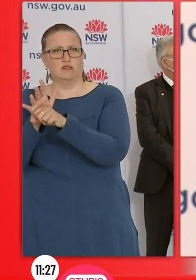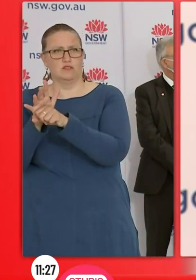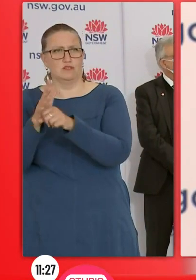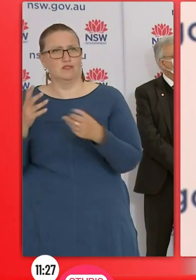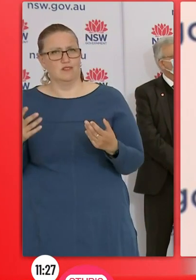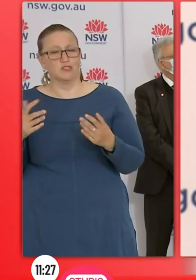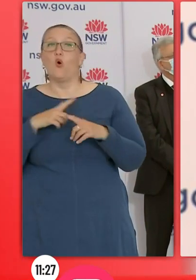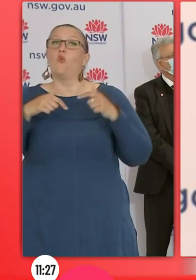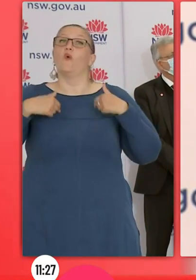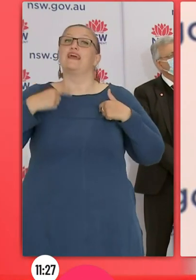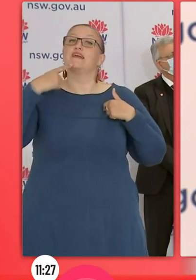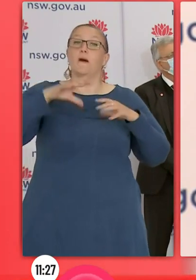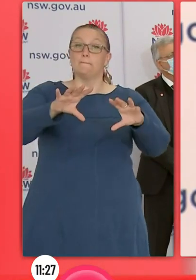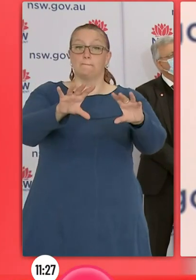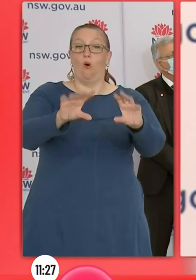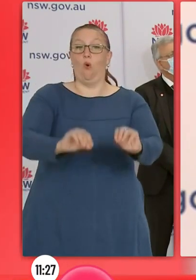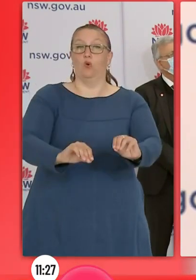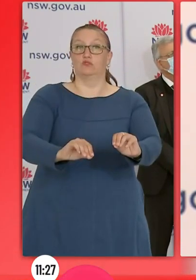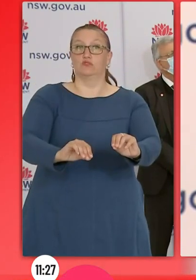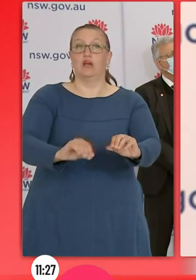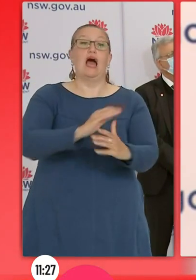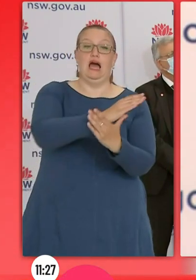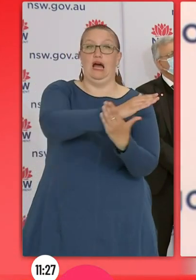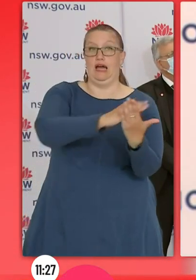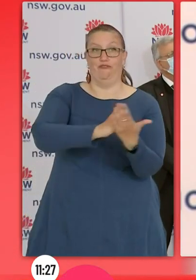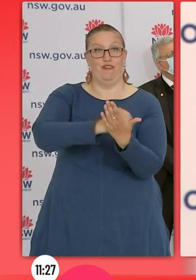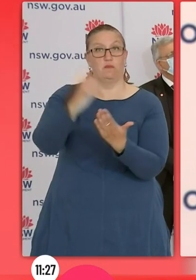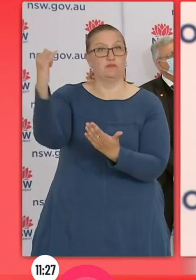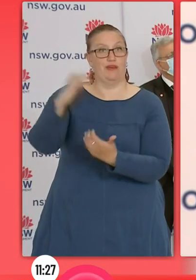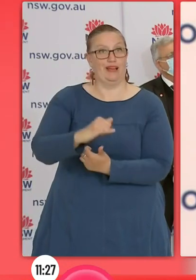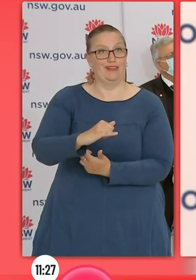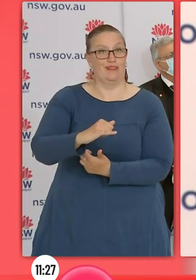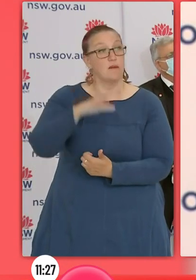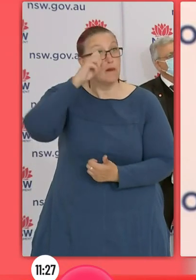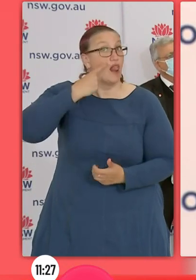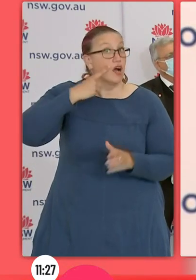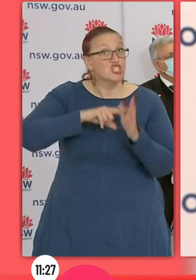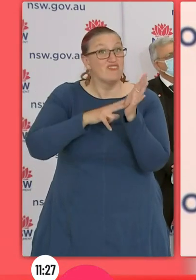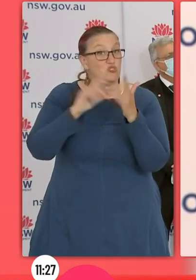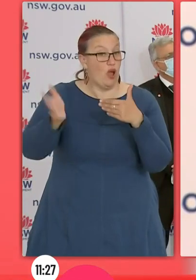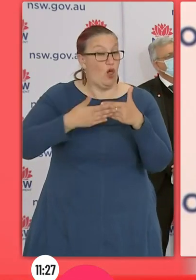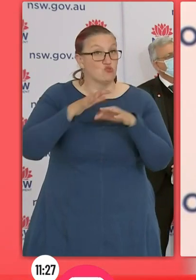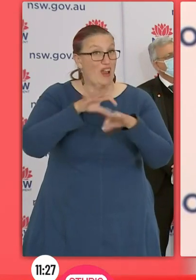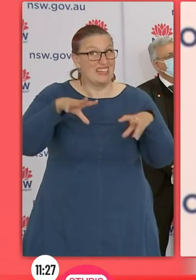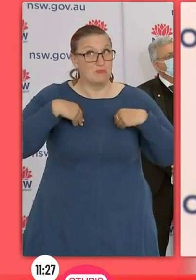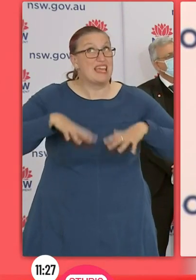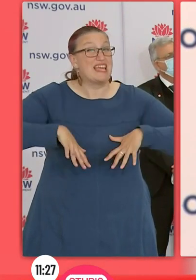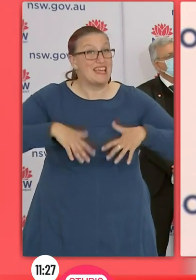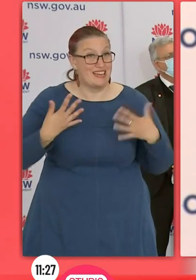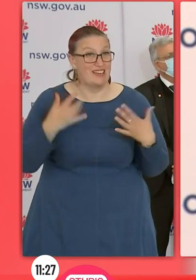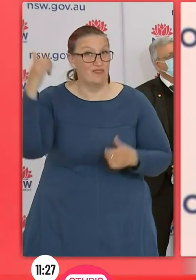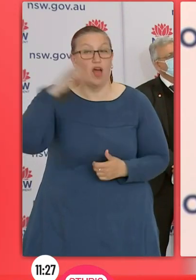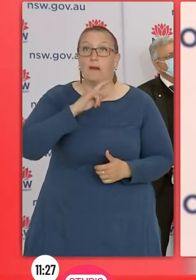state, most states have. think Victoria for a long time didn't take anybody. We're still taking more than any other state, is my understanding.